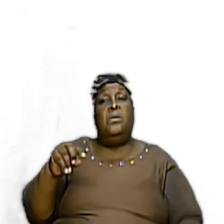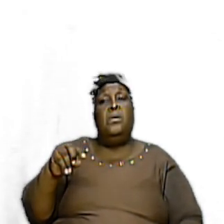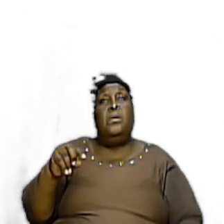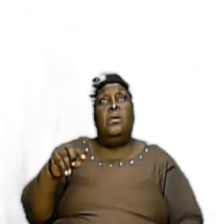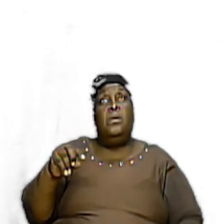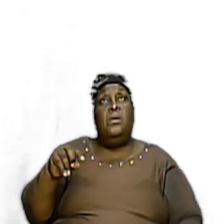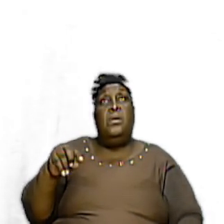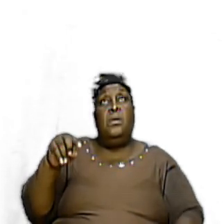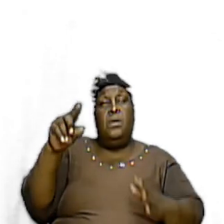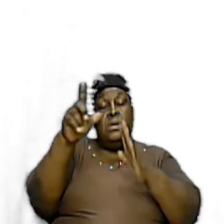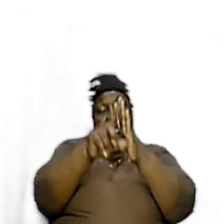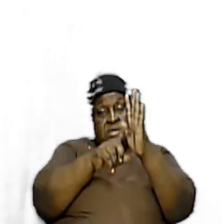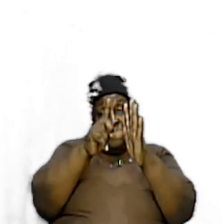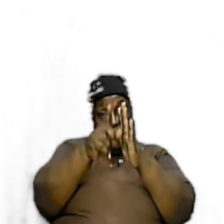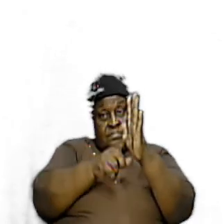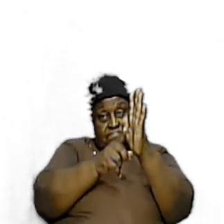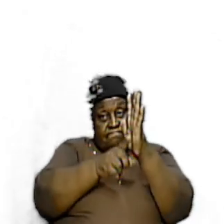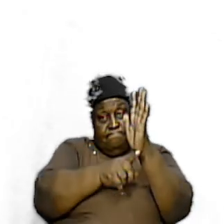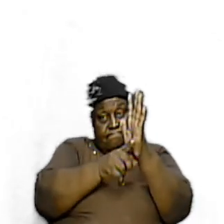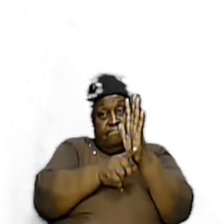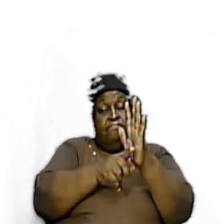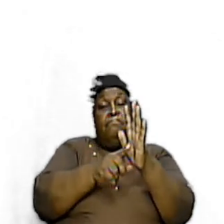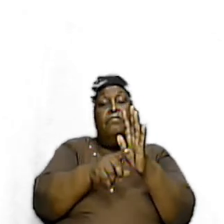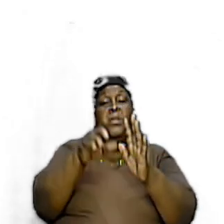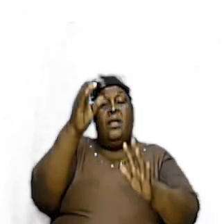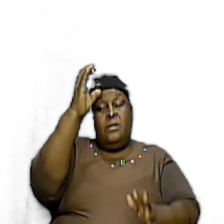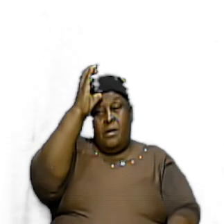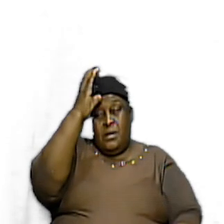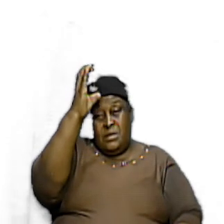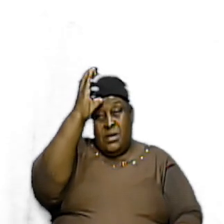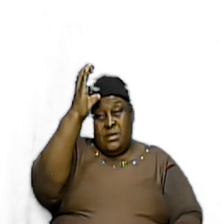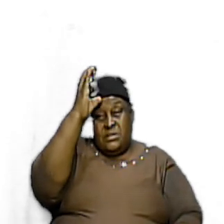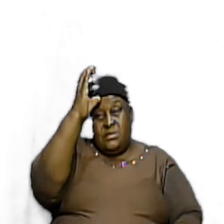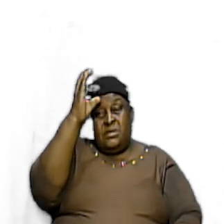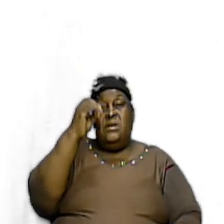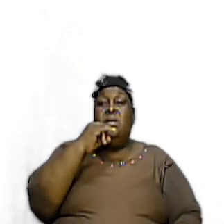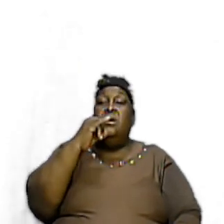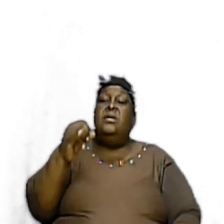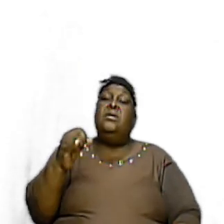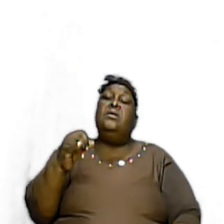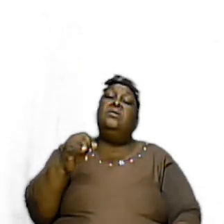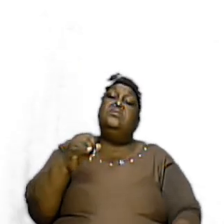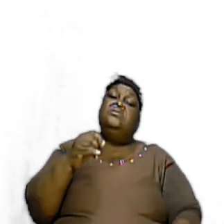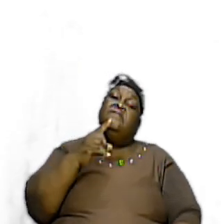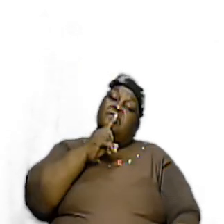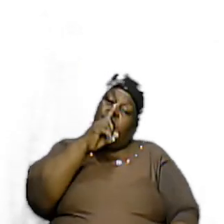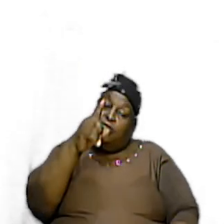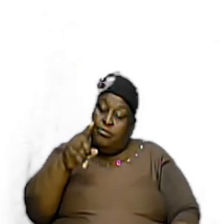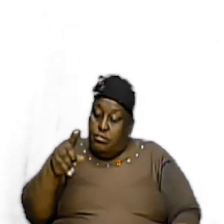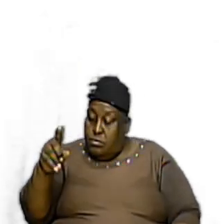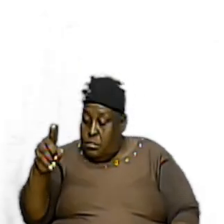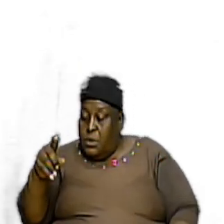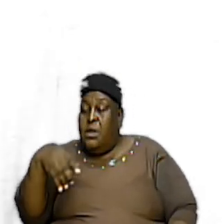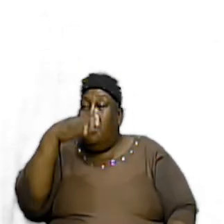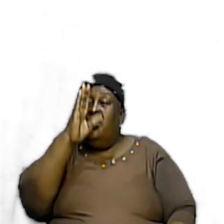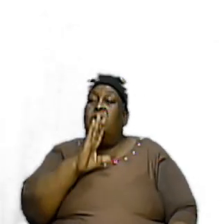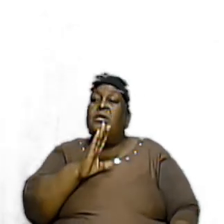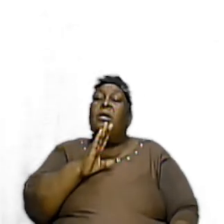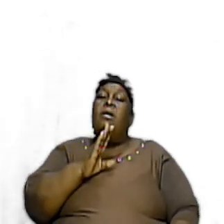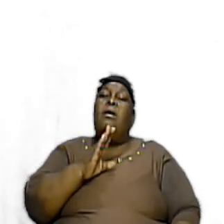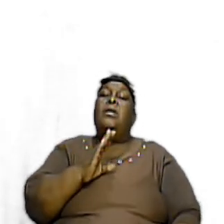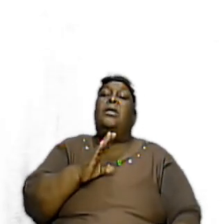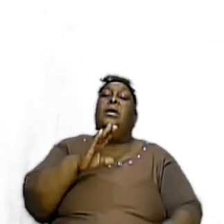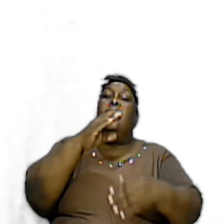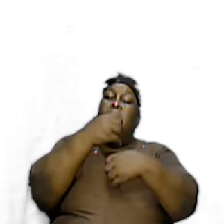lesson and this particular context is the fact that God had set out